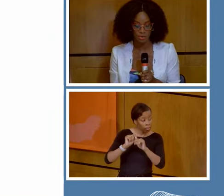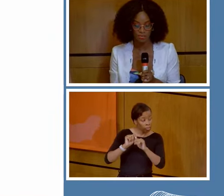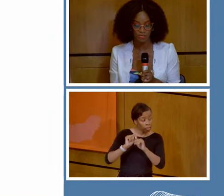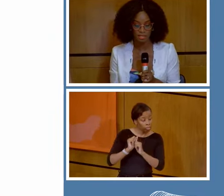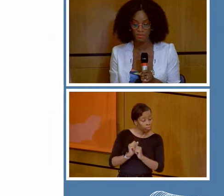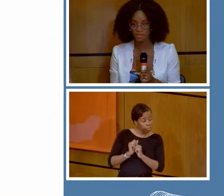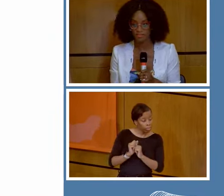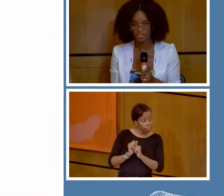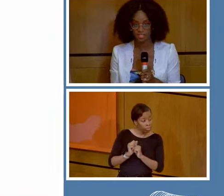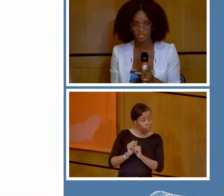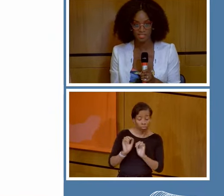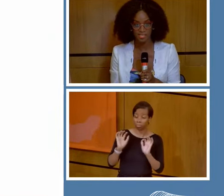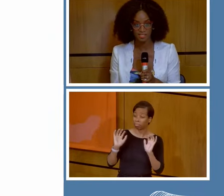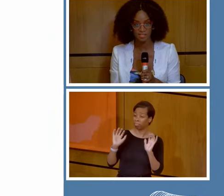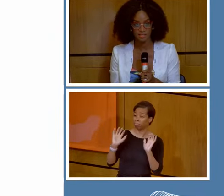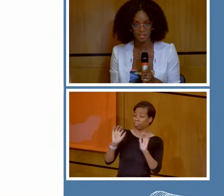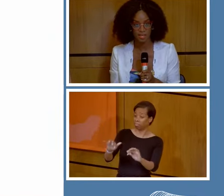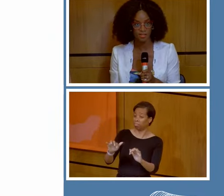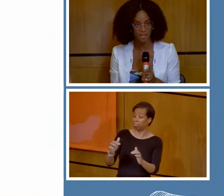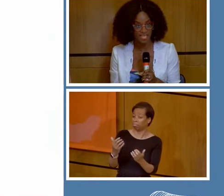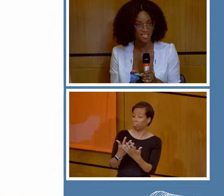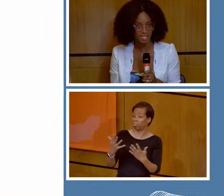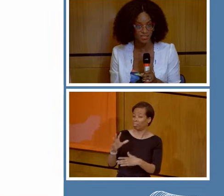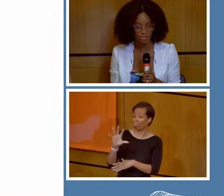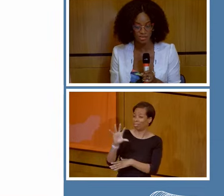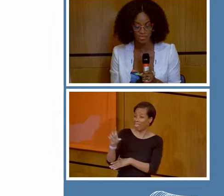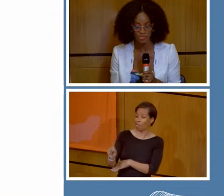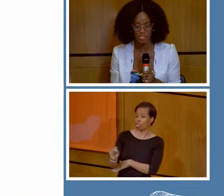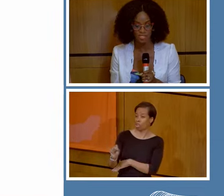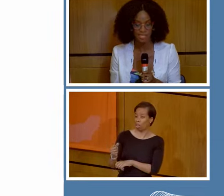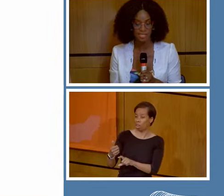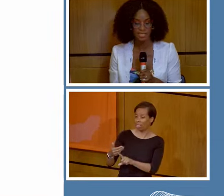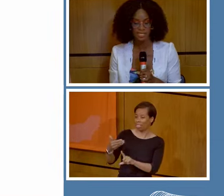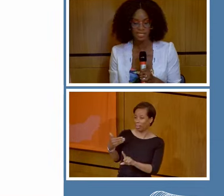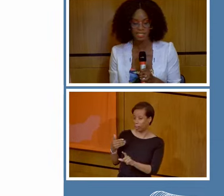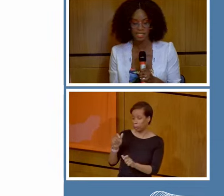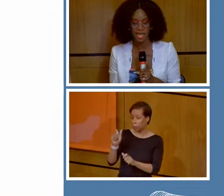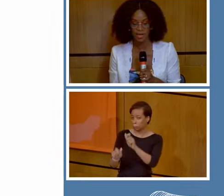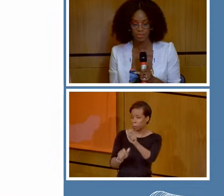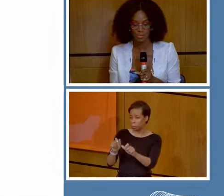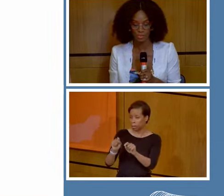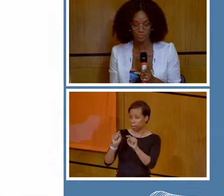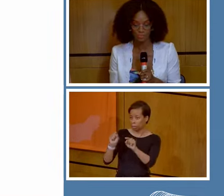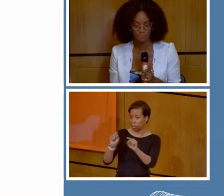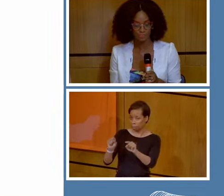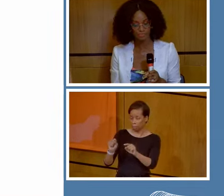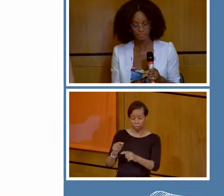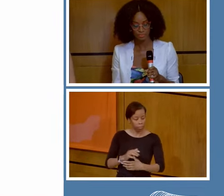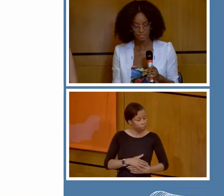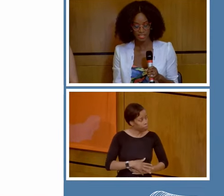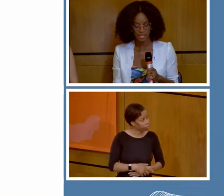of people of African descent, so they're kind of ancestral territories in Ecuador.